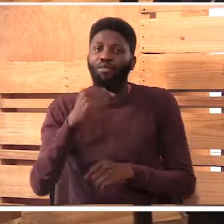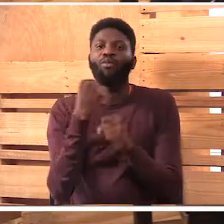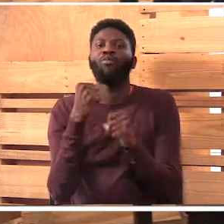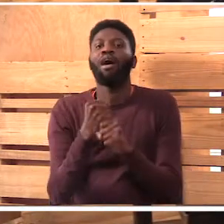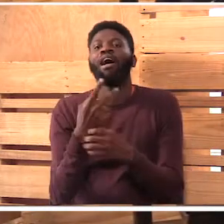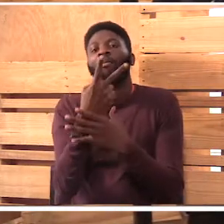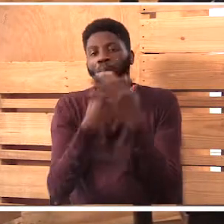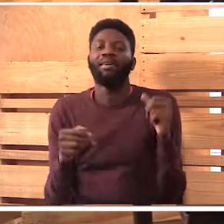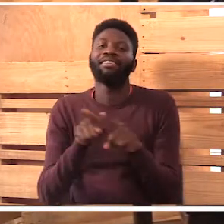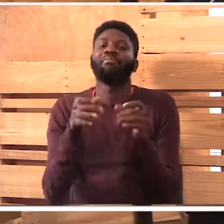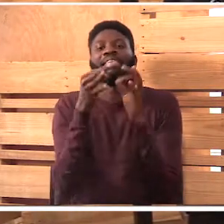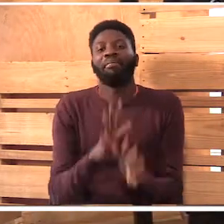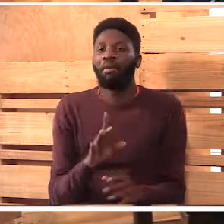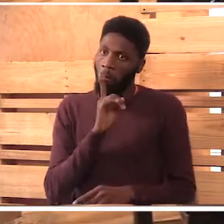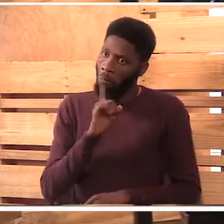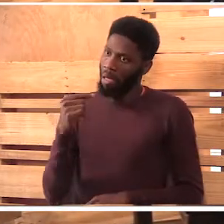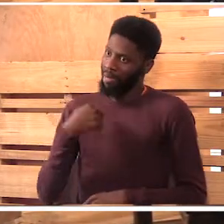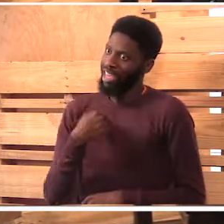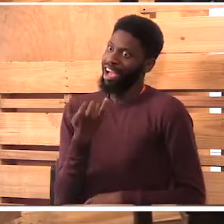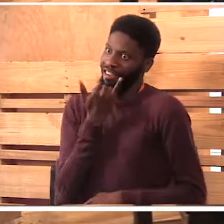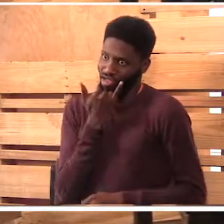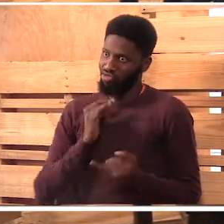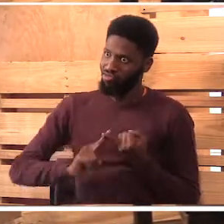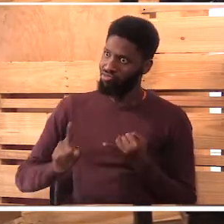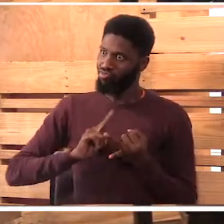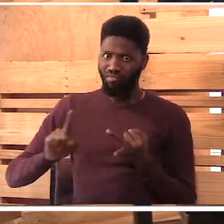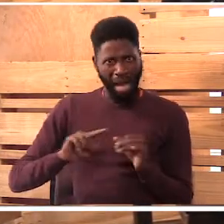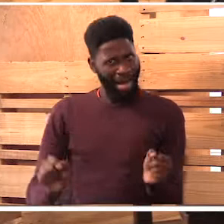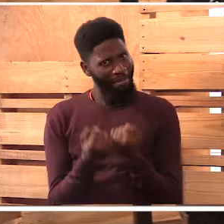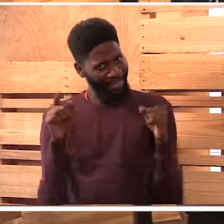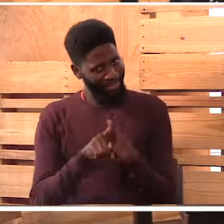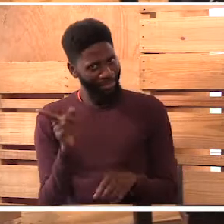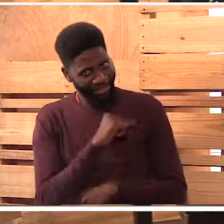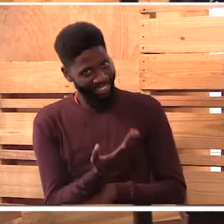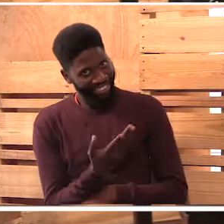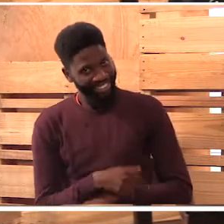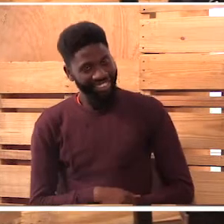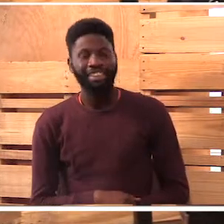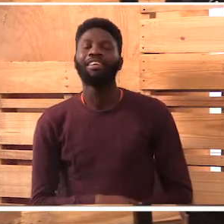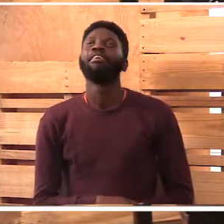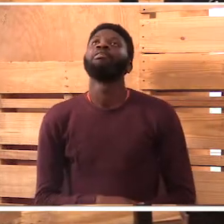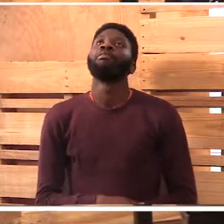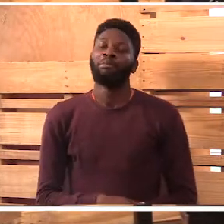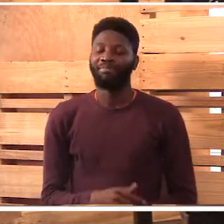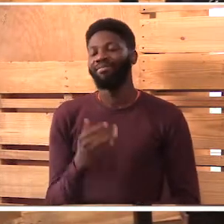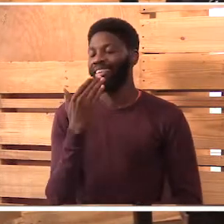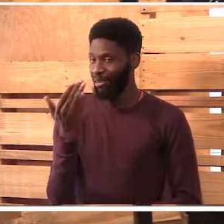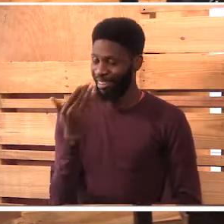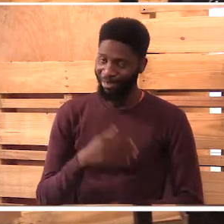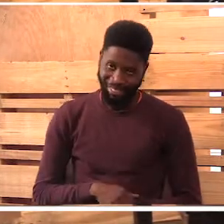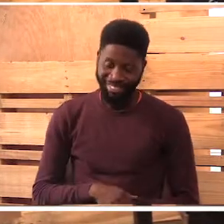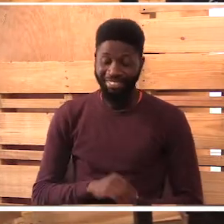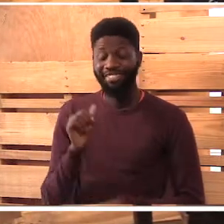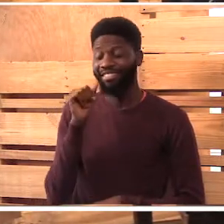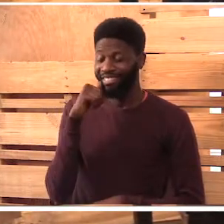telling them what you've done, did it ever reach there? A very